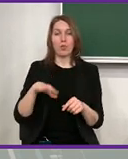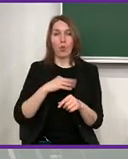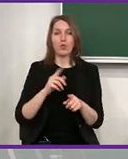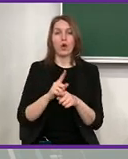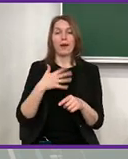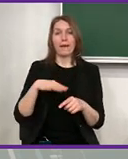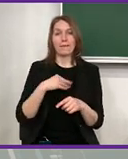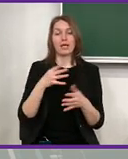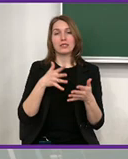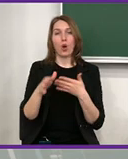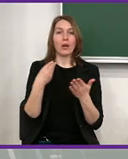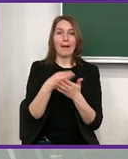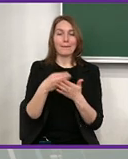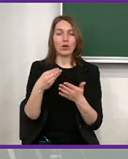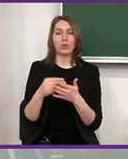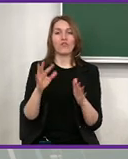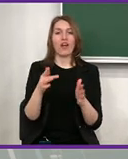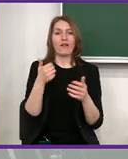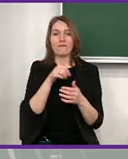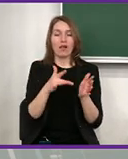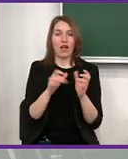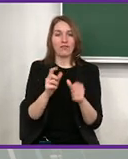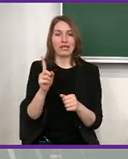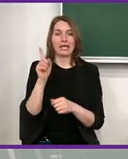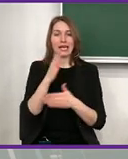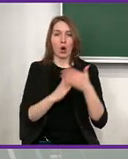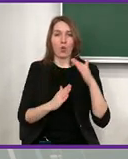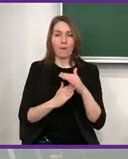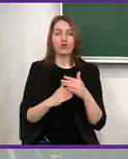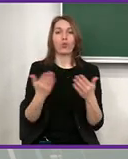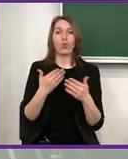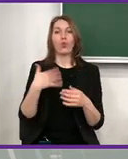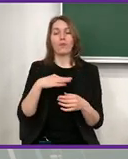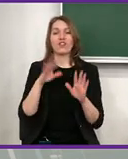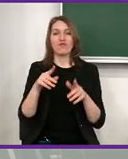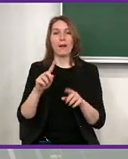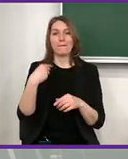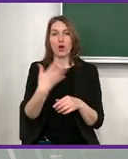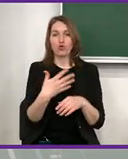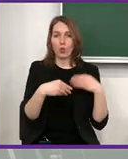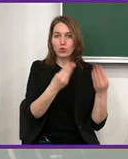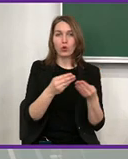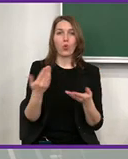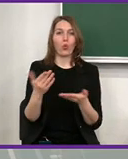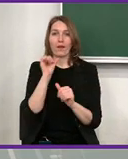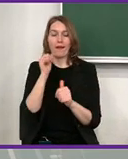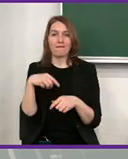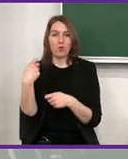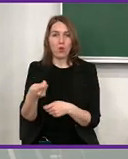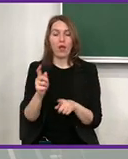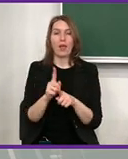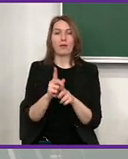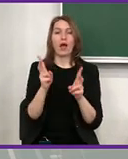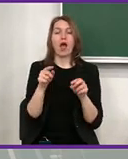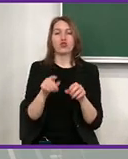they were ready for us to come. And so we were thinking how to support them. And support them. Of course, through